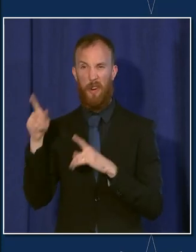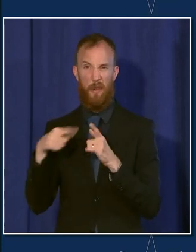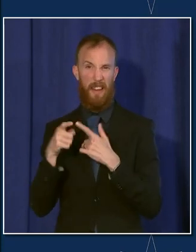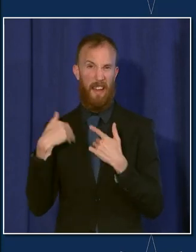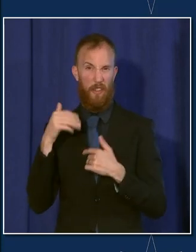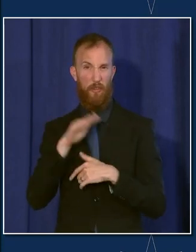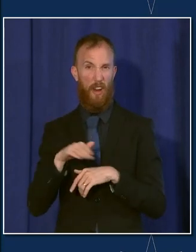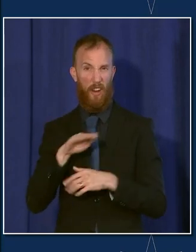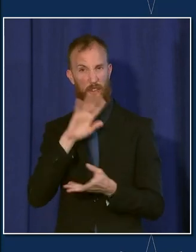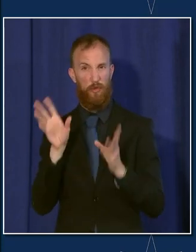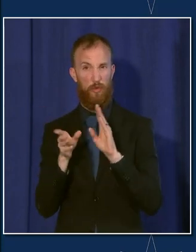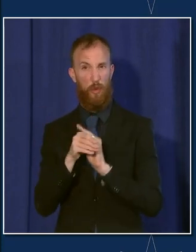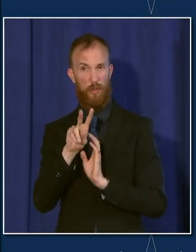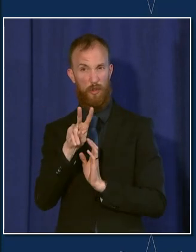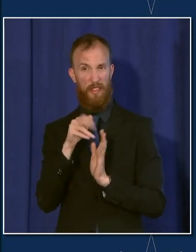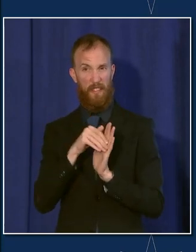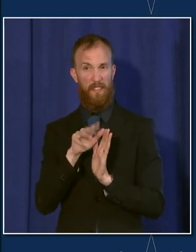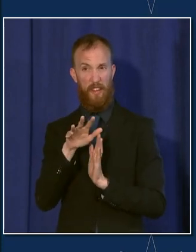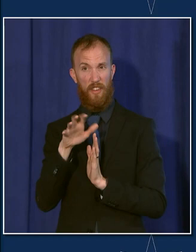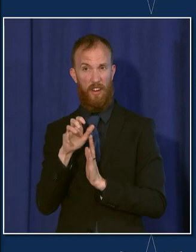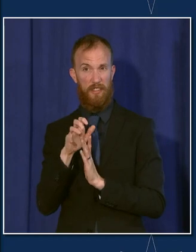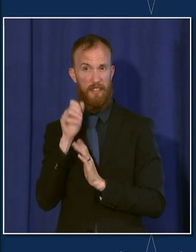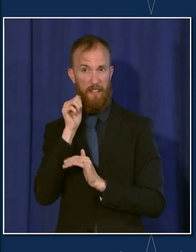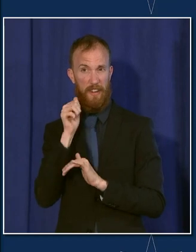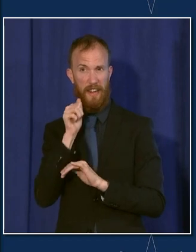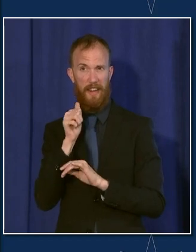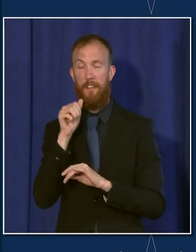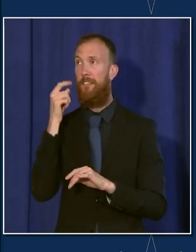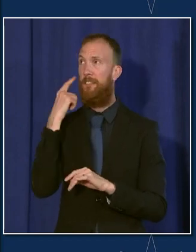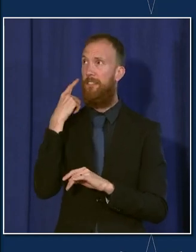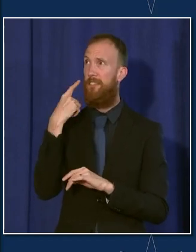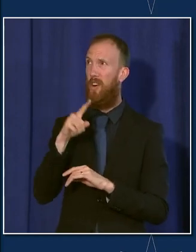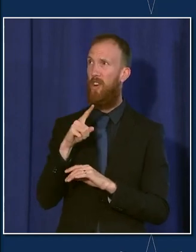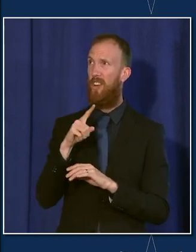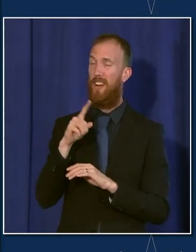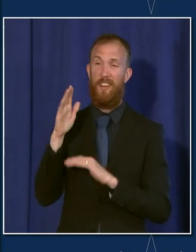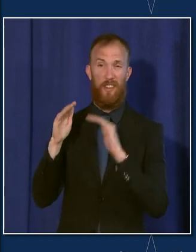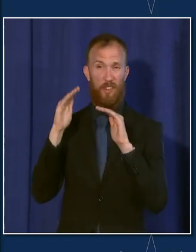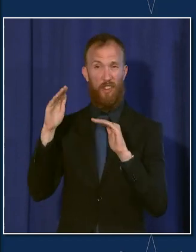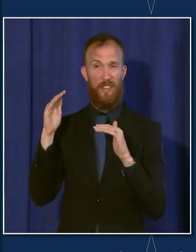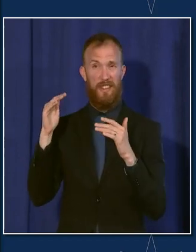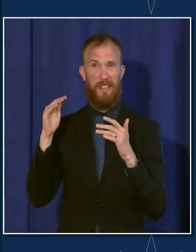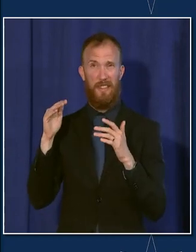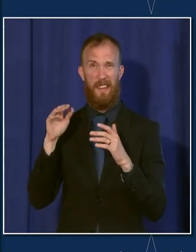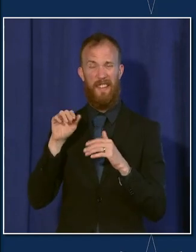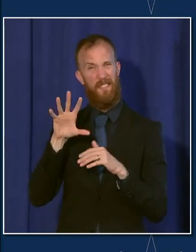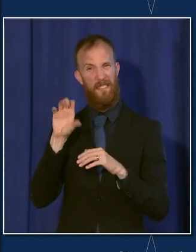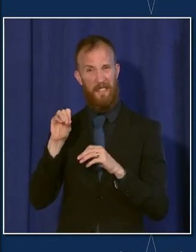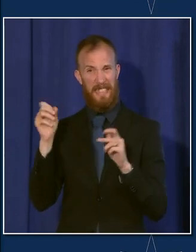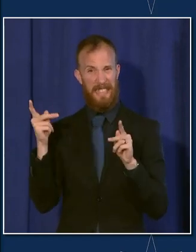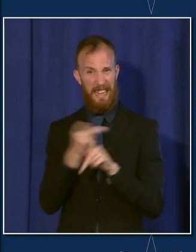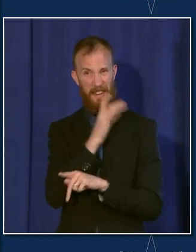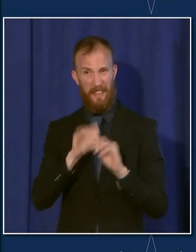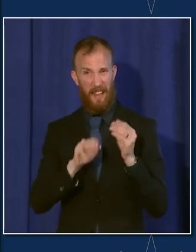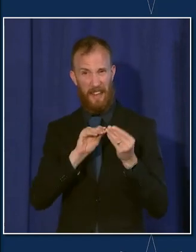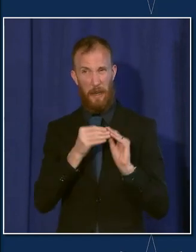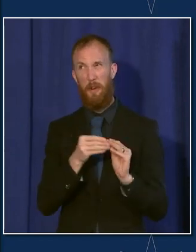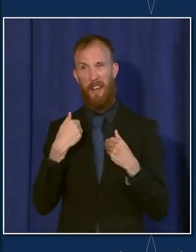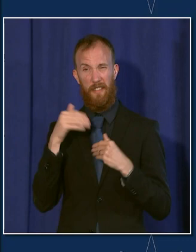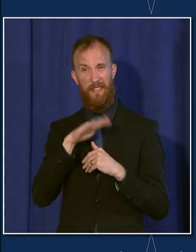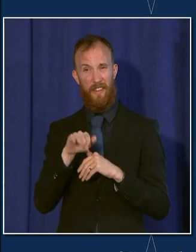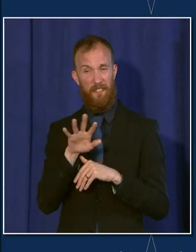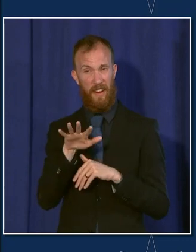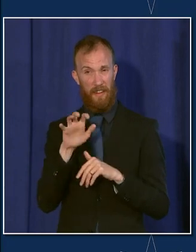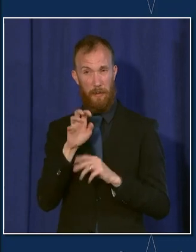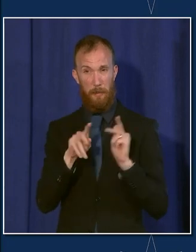contrast, the worst in terms of adult hospitalizations was nearly 50 times this at 200 hospitalizations per day. The